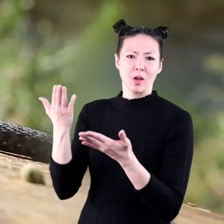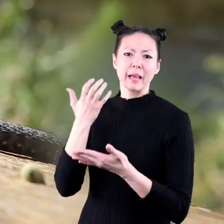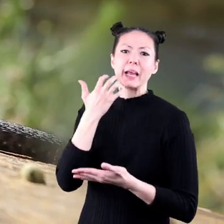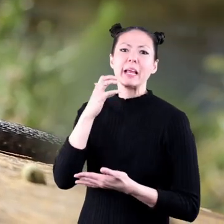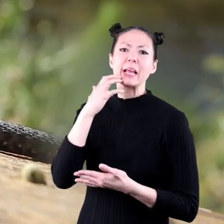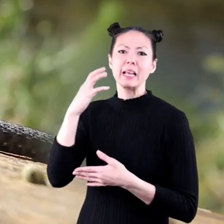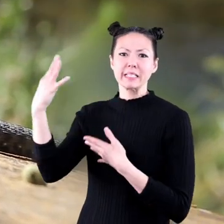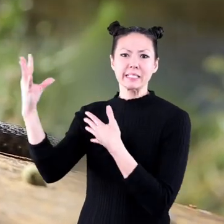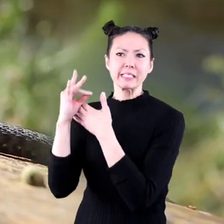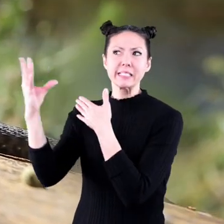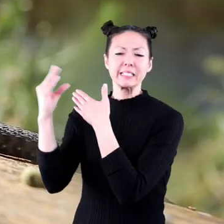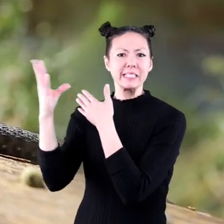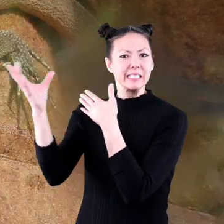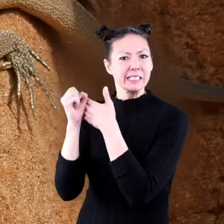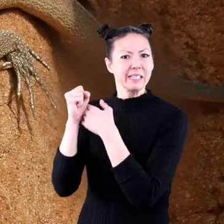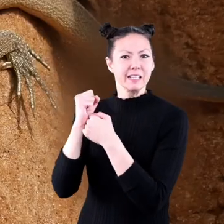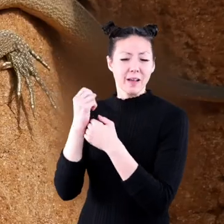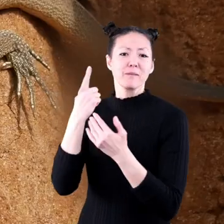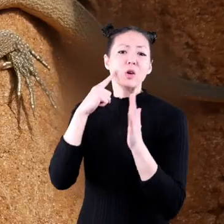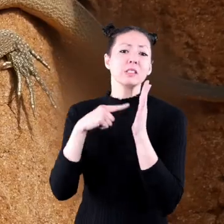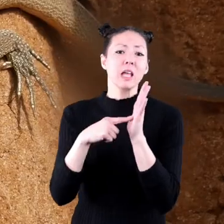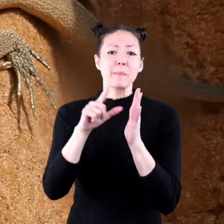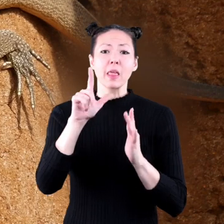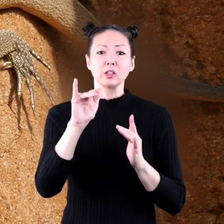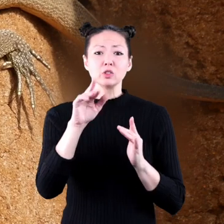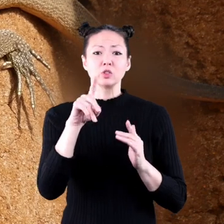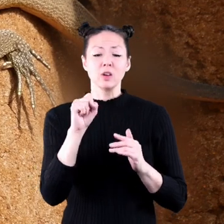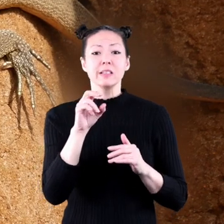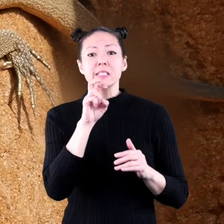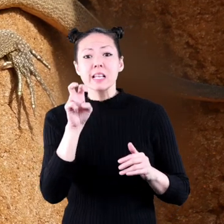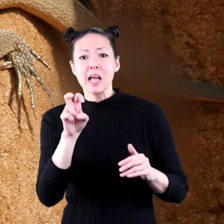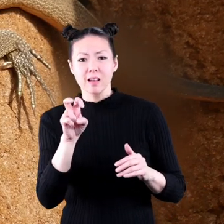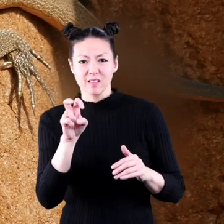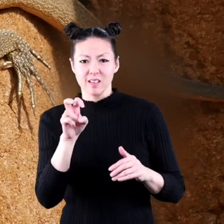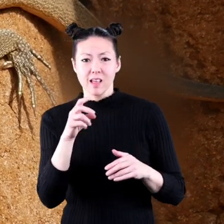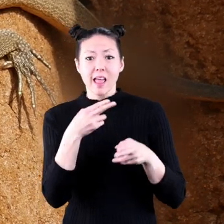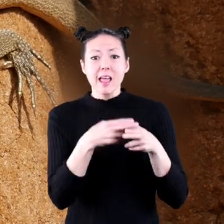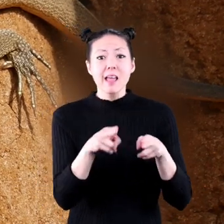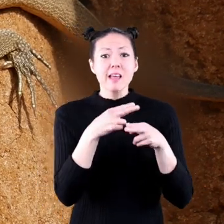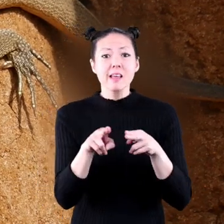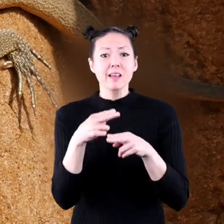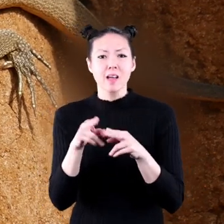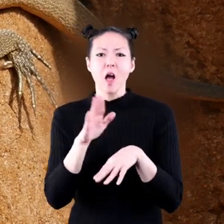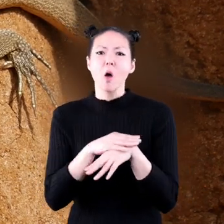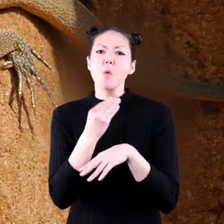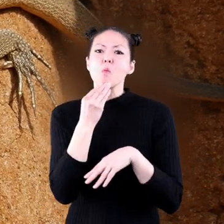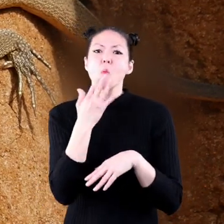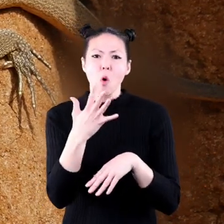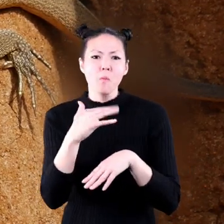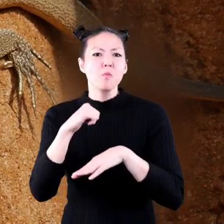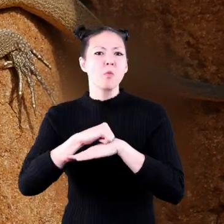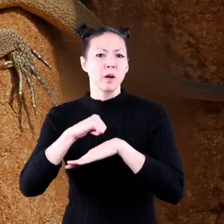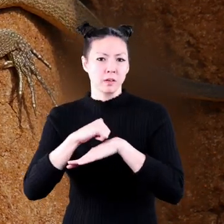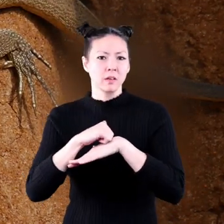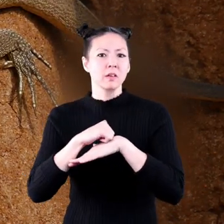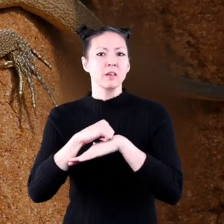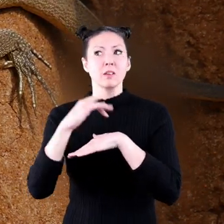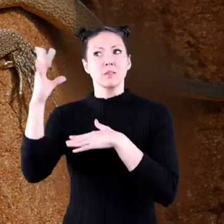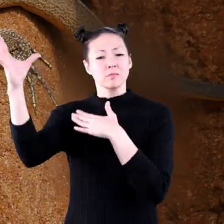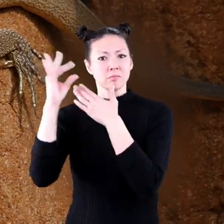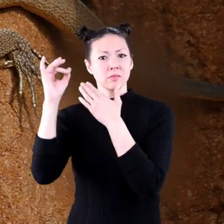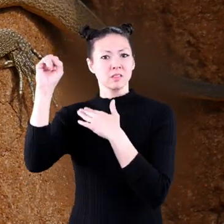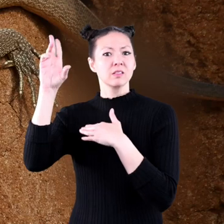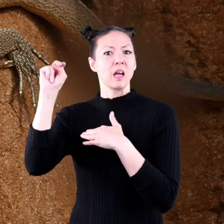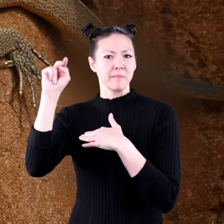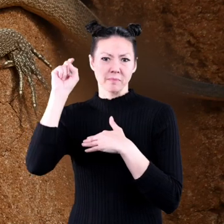resources for heat. For example, lizards and snakes lay on warm rocks out in the sun to keep warm.